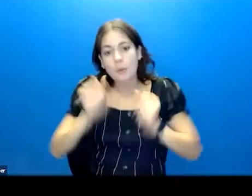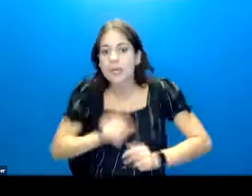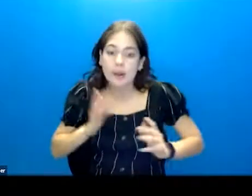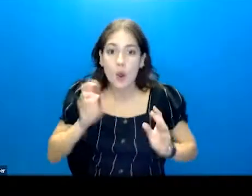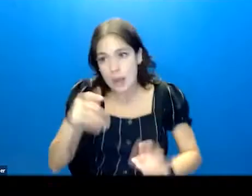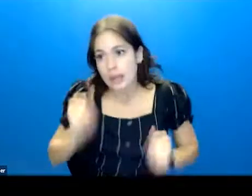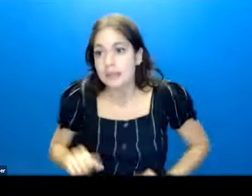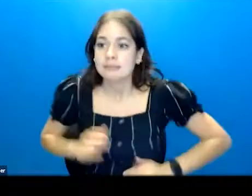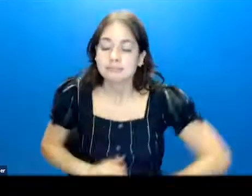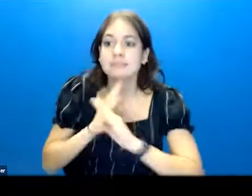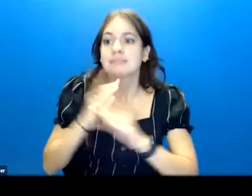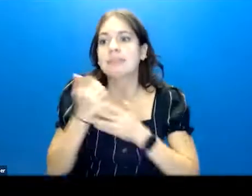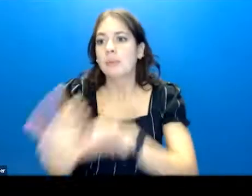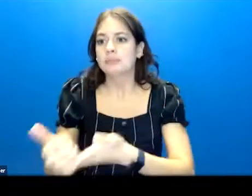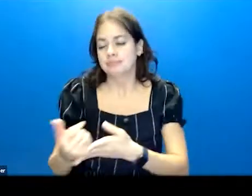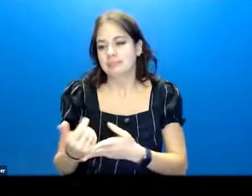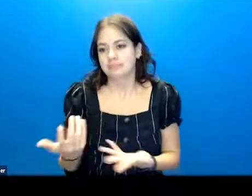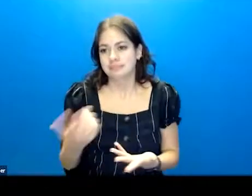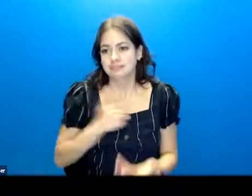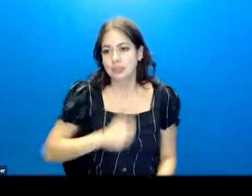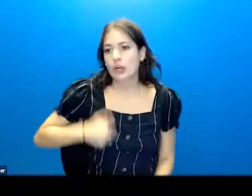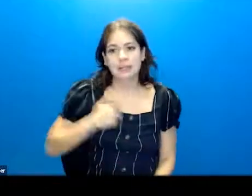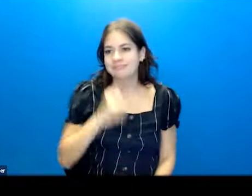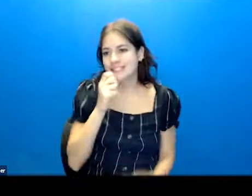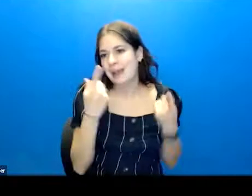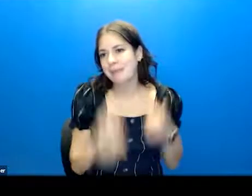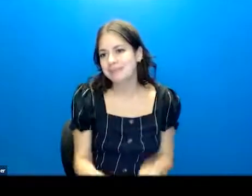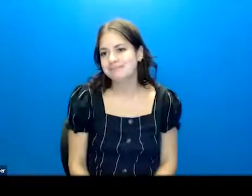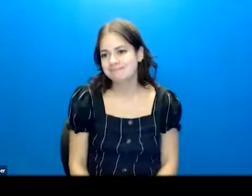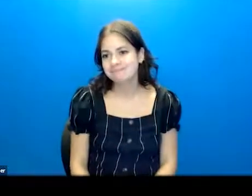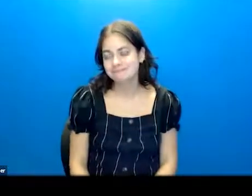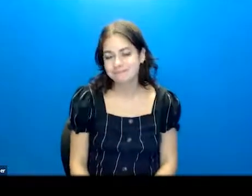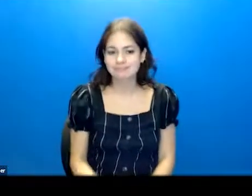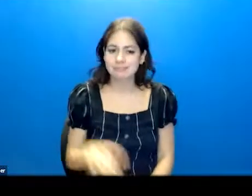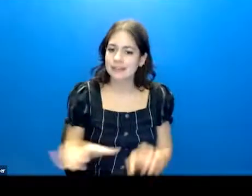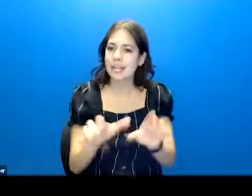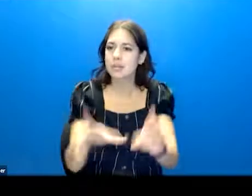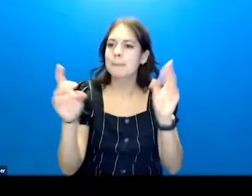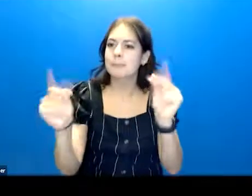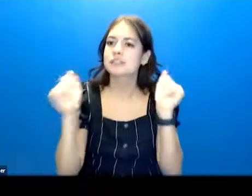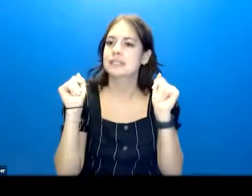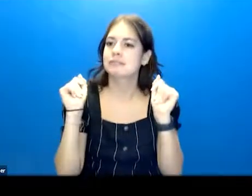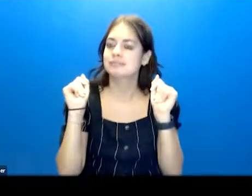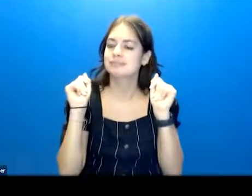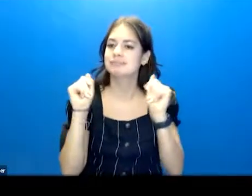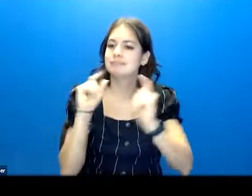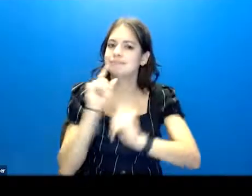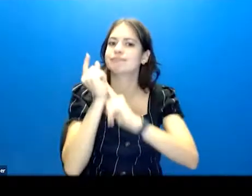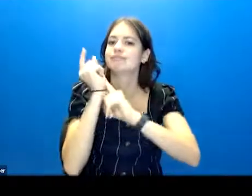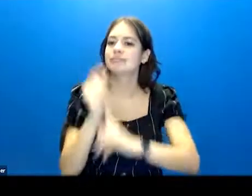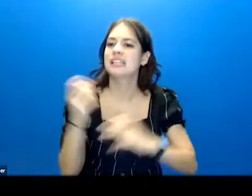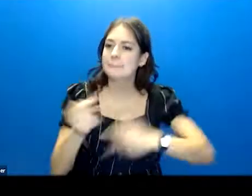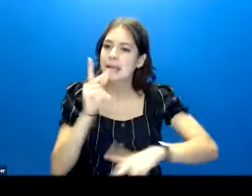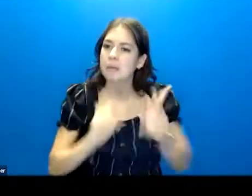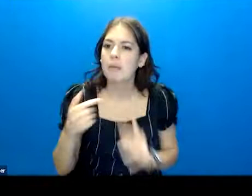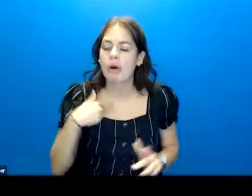and intervene. Sorry, folks, that's not the case. They do it impulsively, which is why many folks are